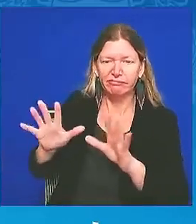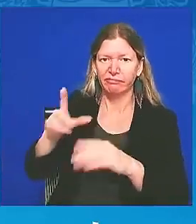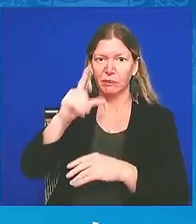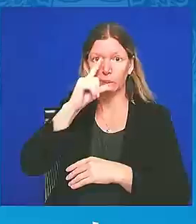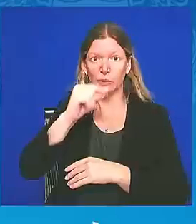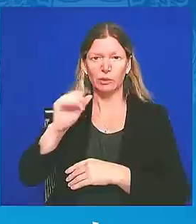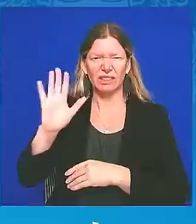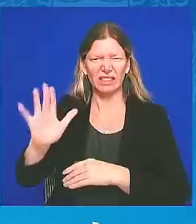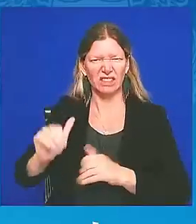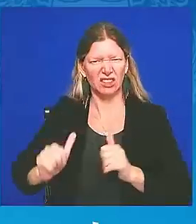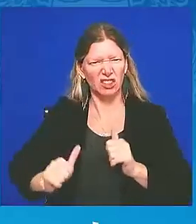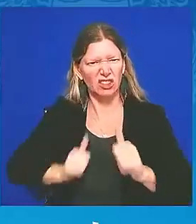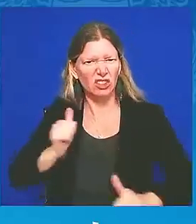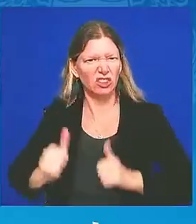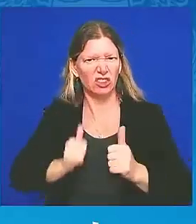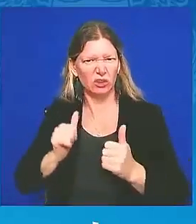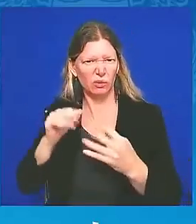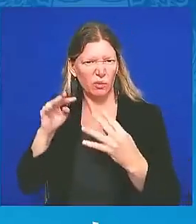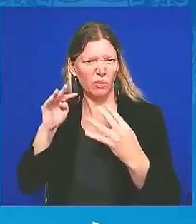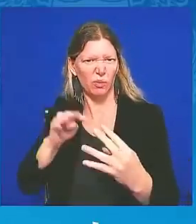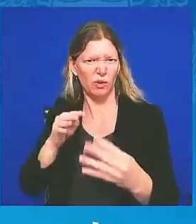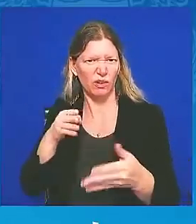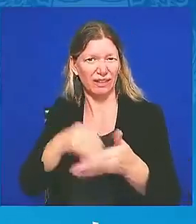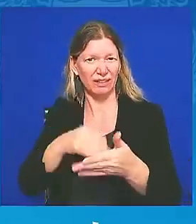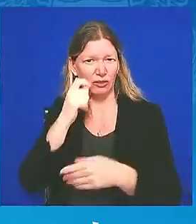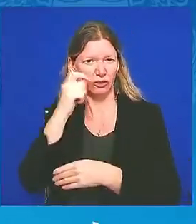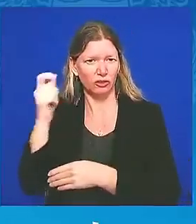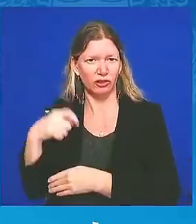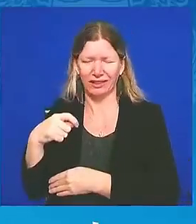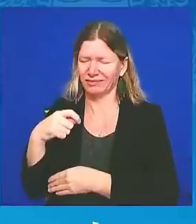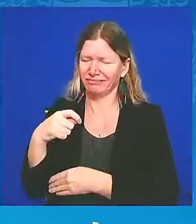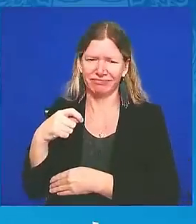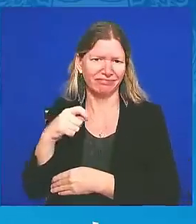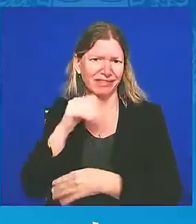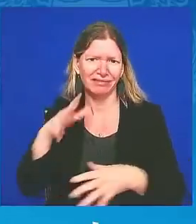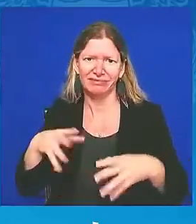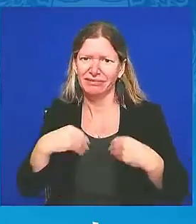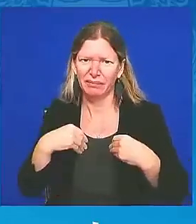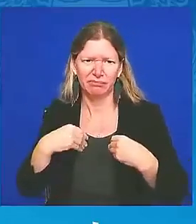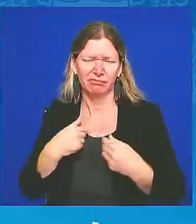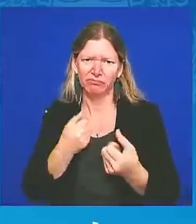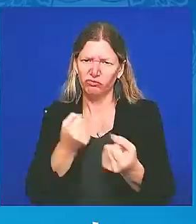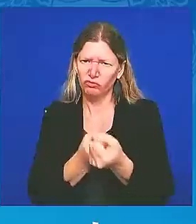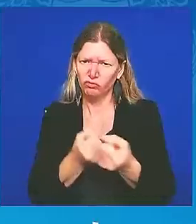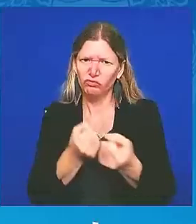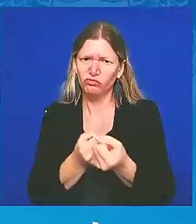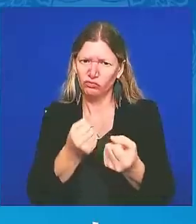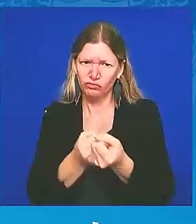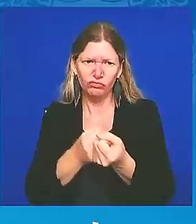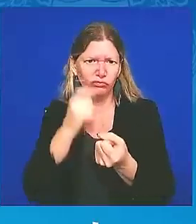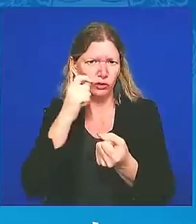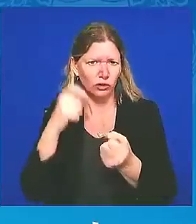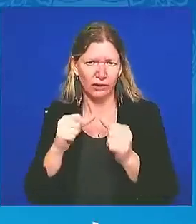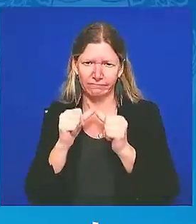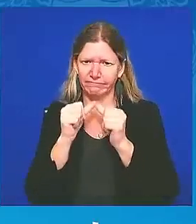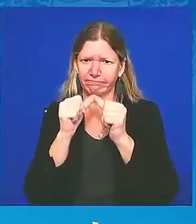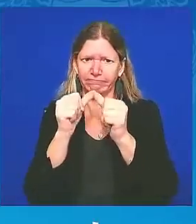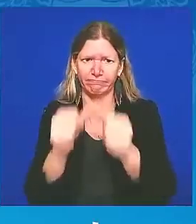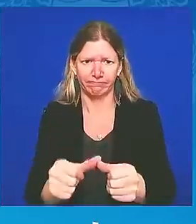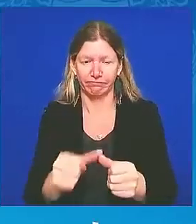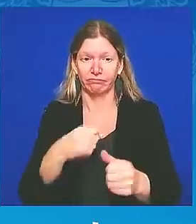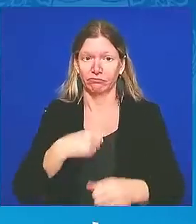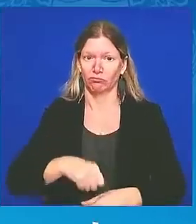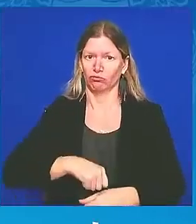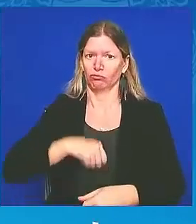my support for the people of Ukraine is unwavering. I have been proud to stand with Ukraine. I will continue to stand with